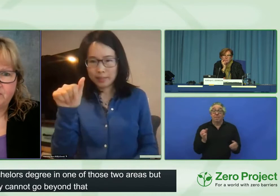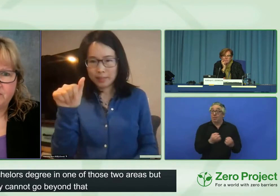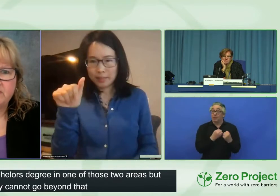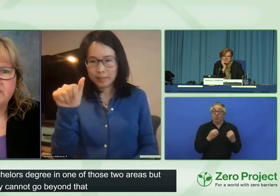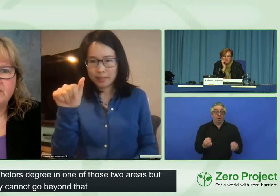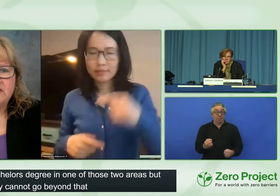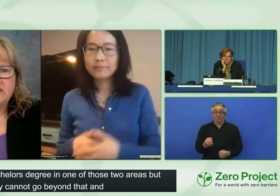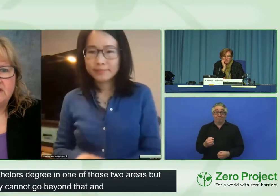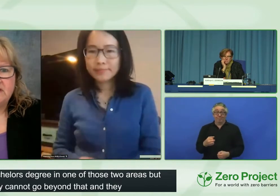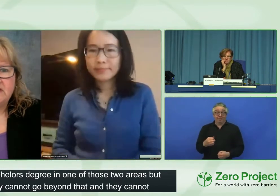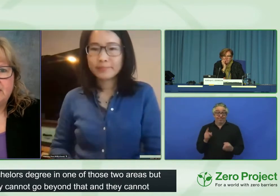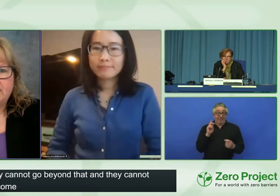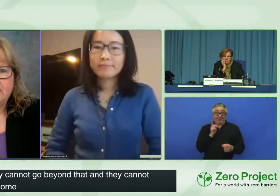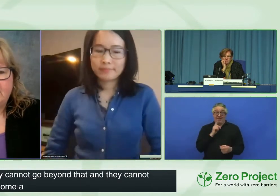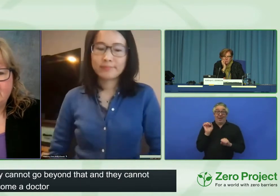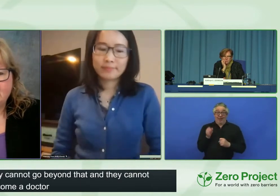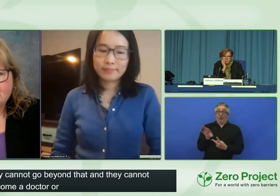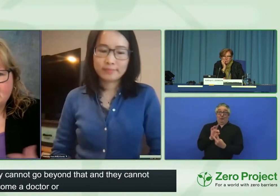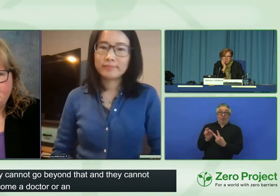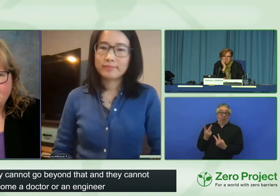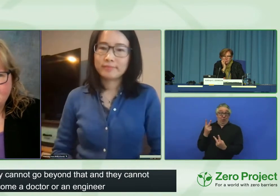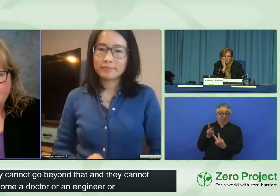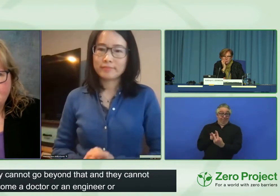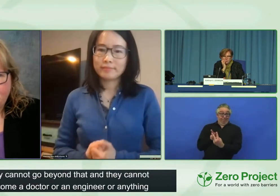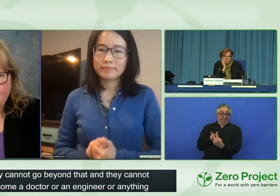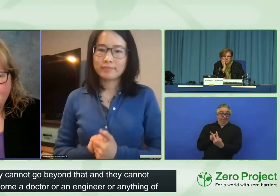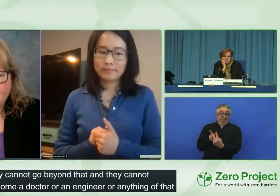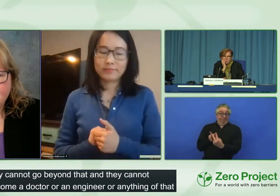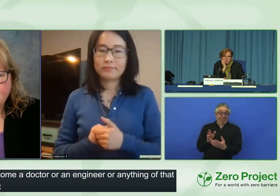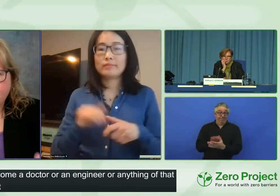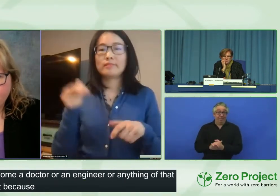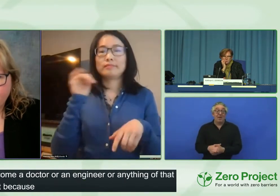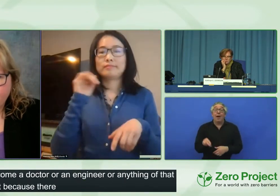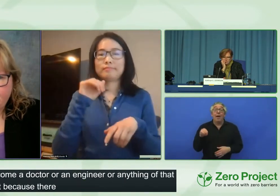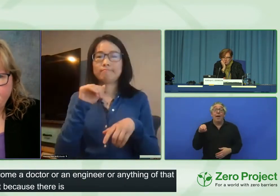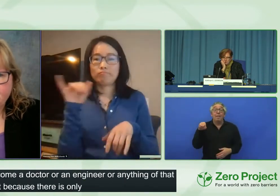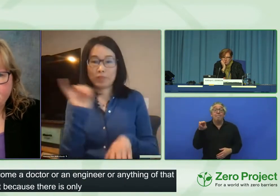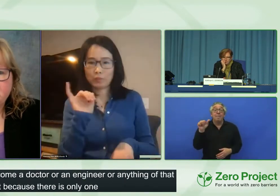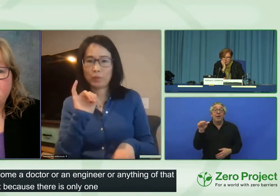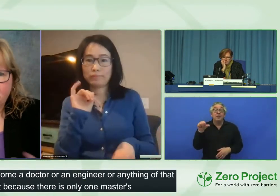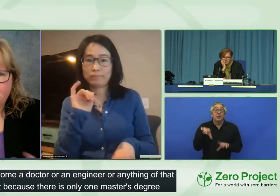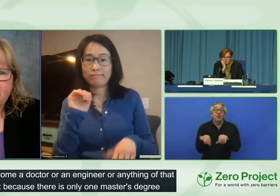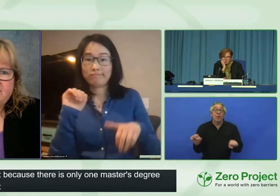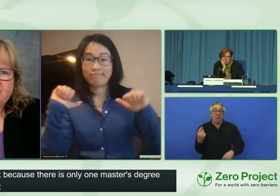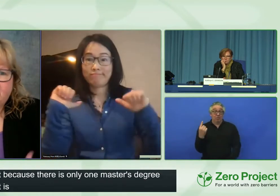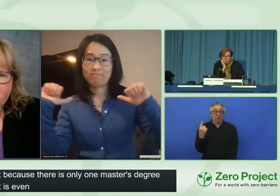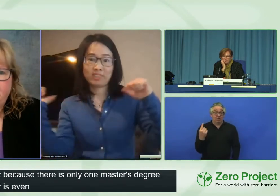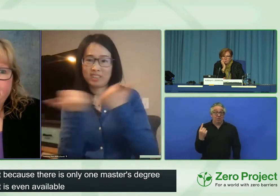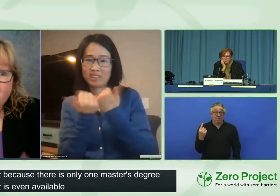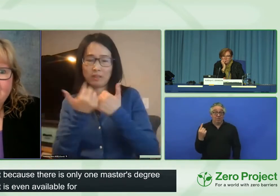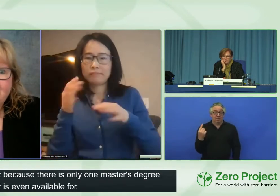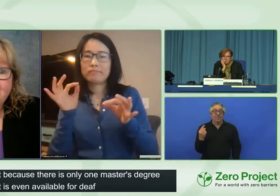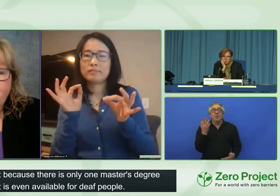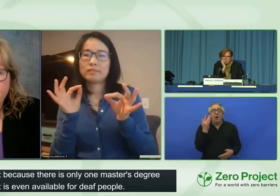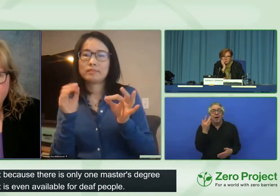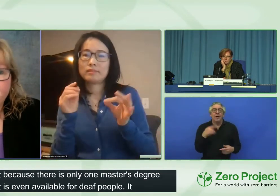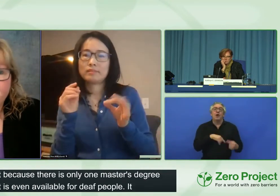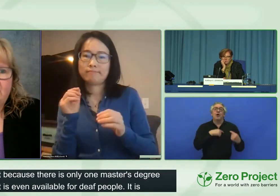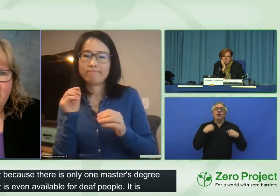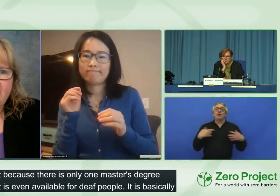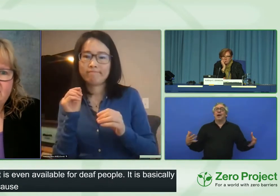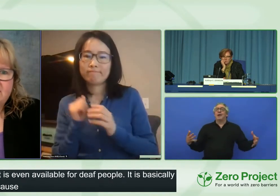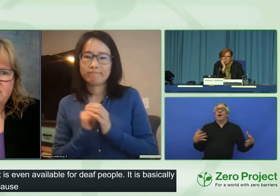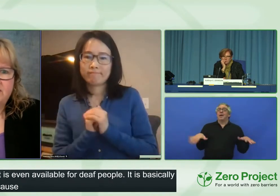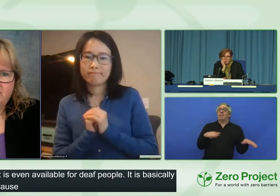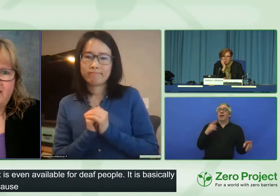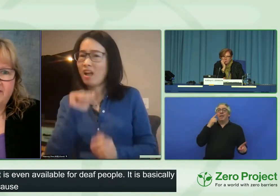people. And it's basically because the people in China believe that deaf people and disabled people in